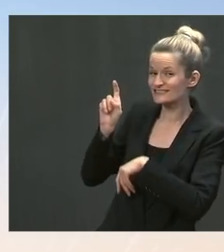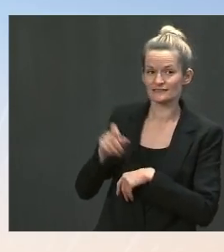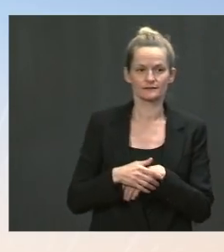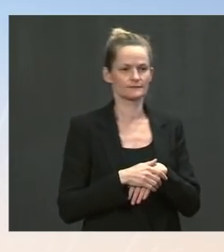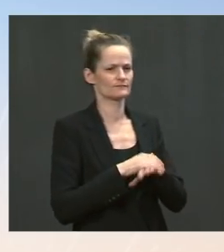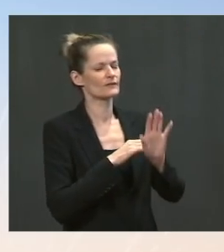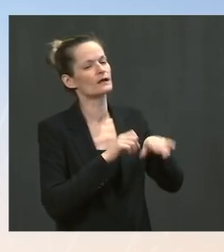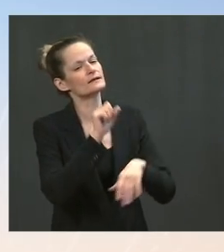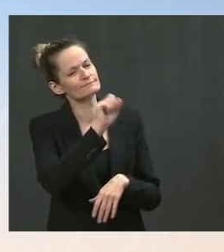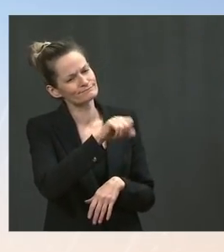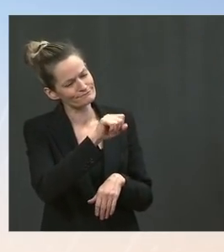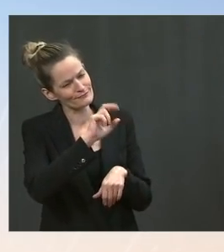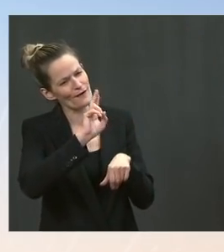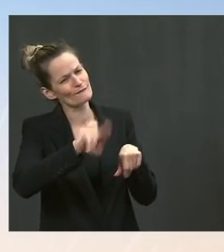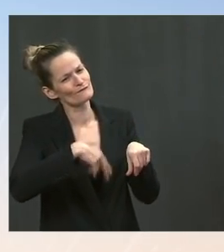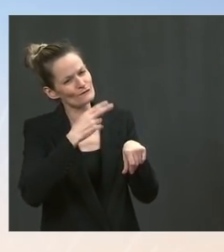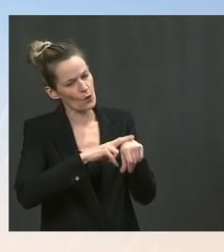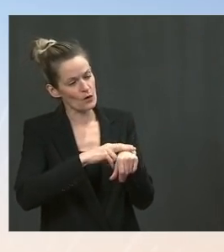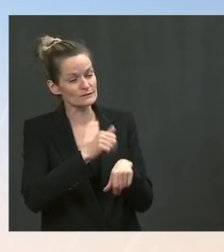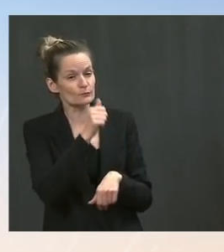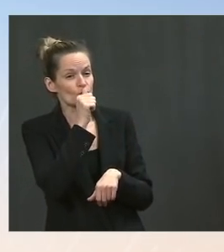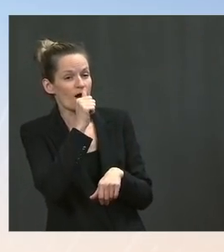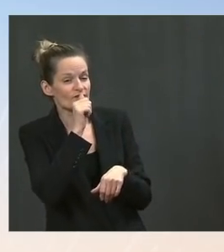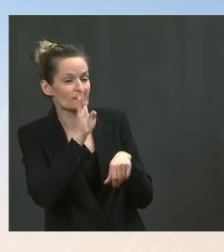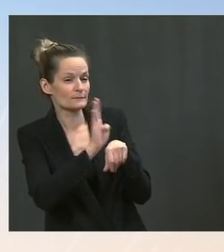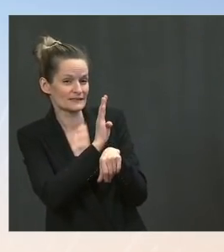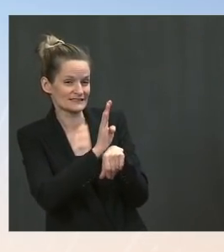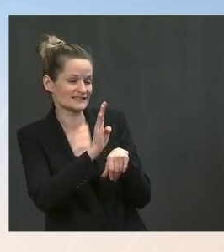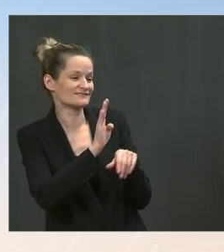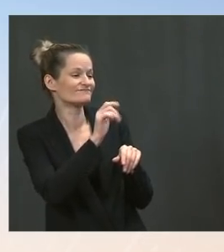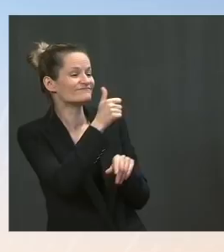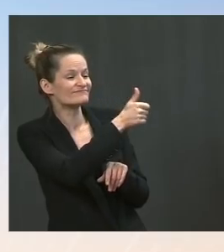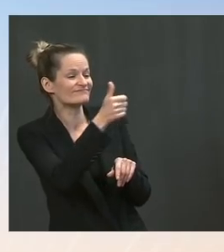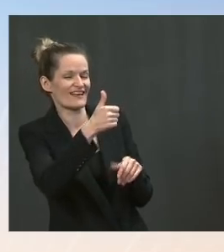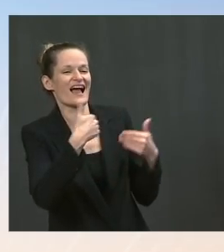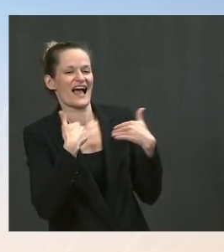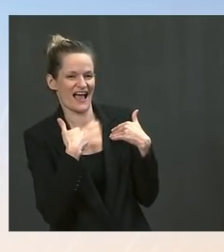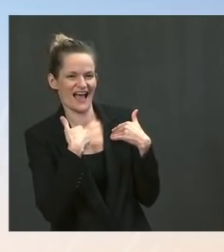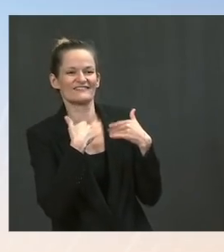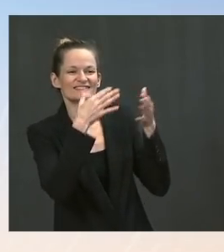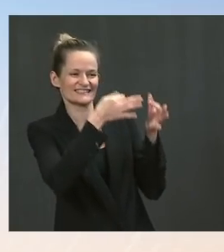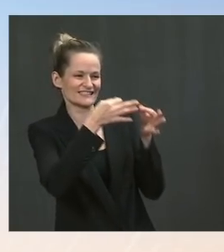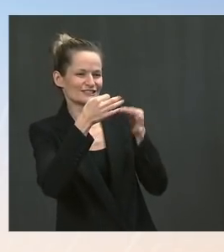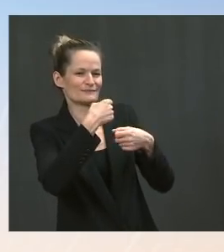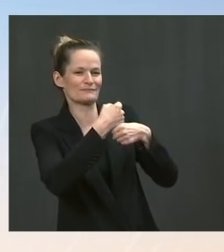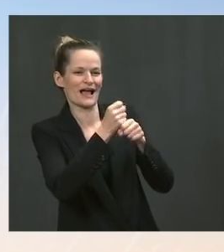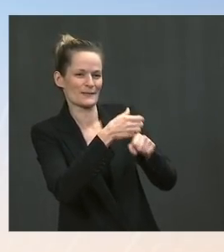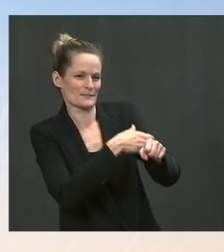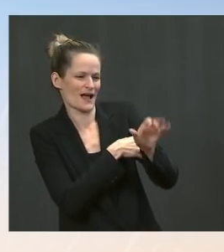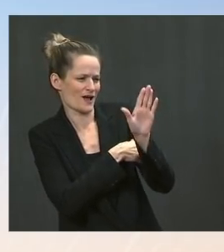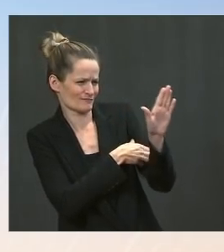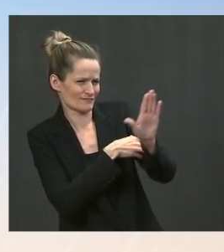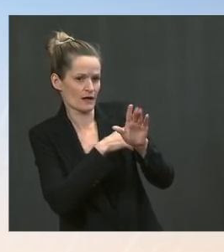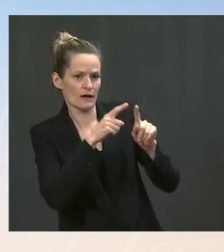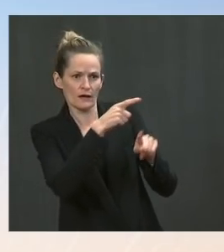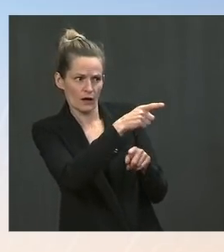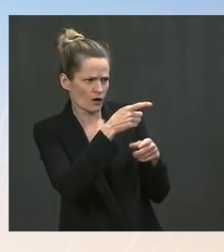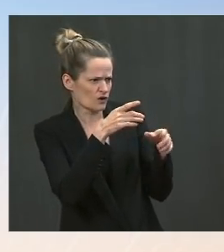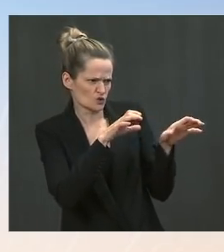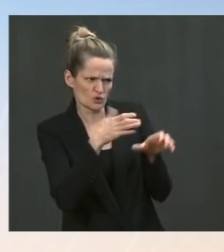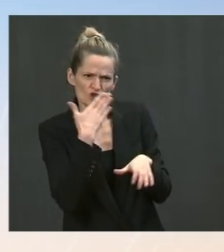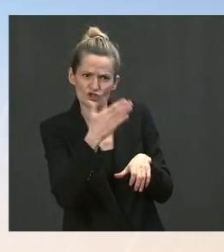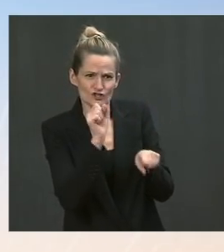taken their own steps. We certainly applaud that. And there are a range of topics and industries under discussion internally.